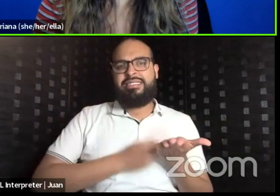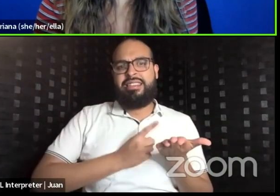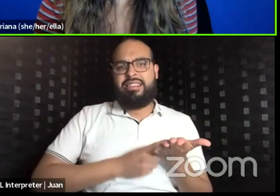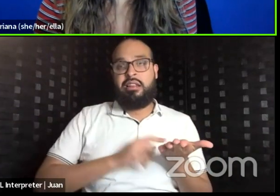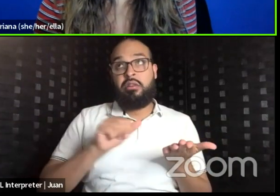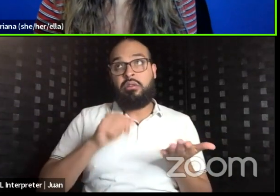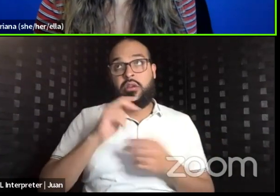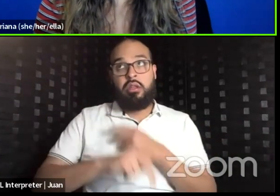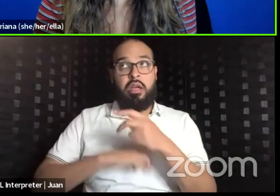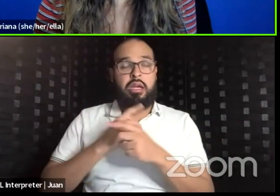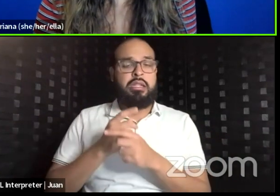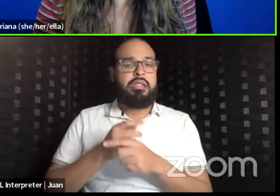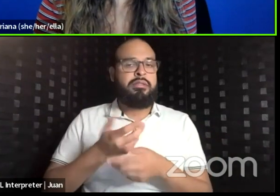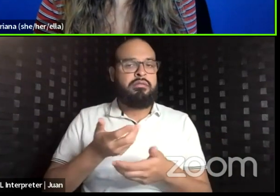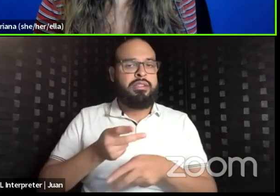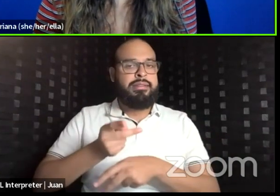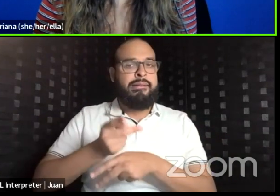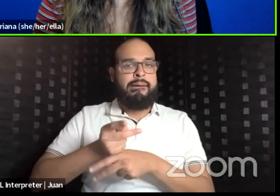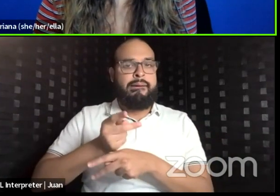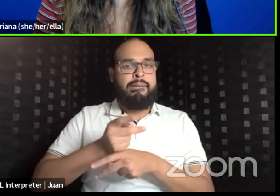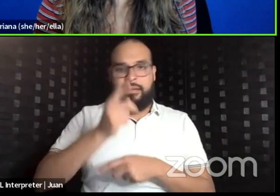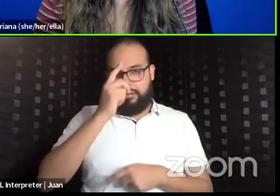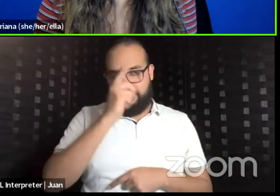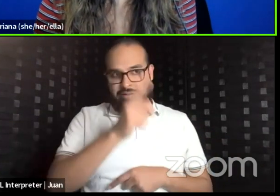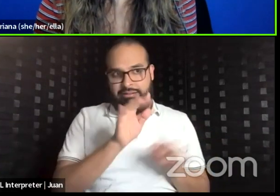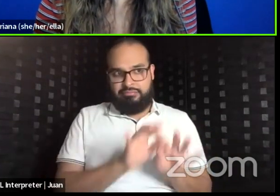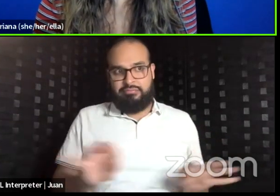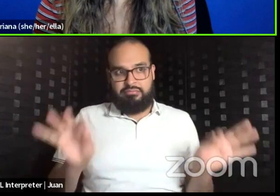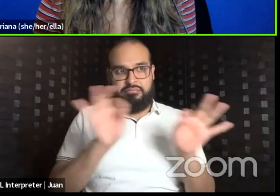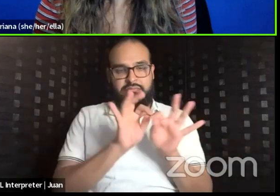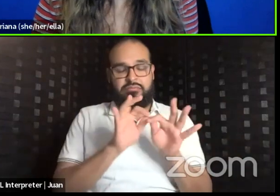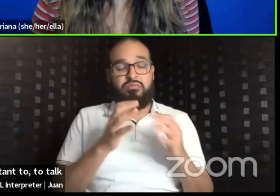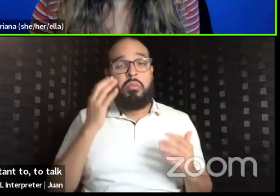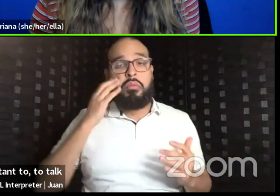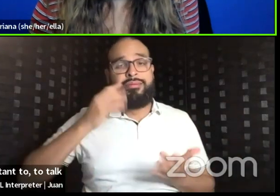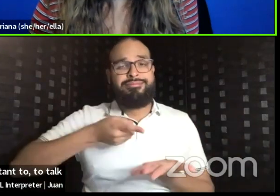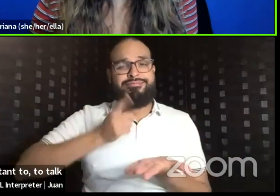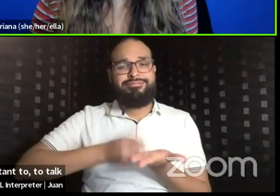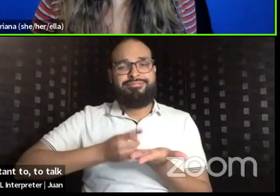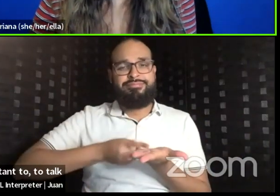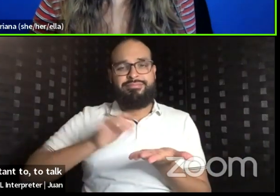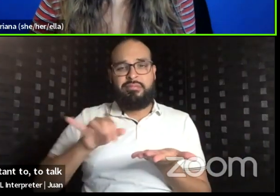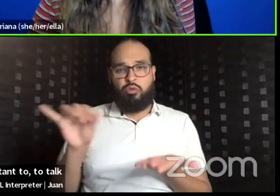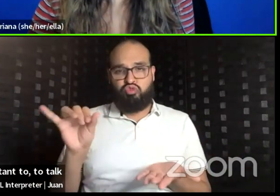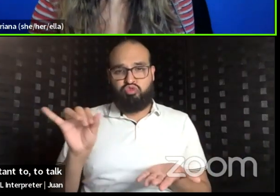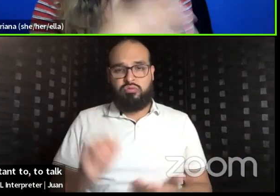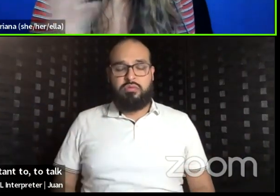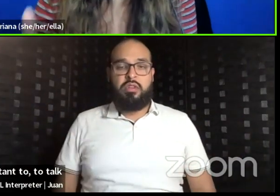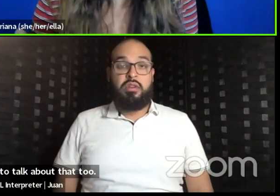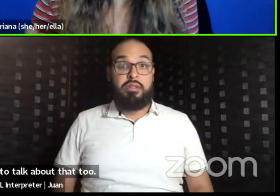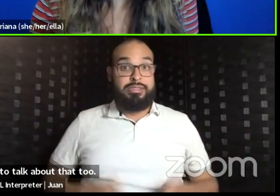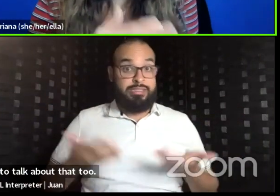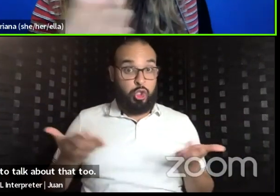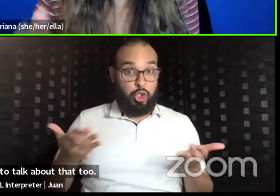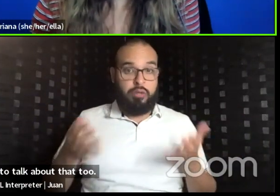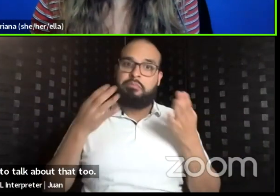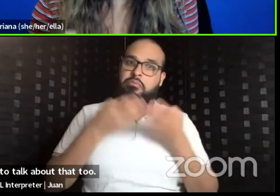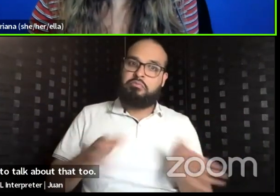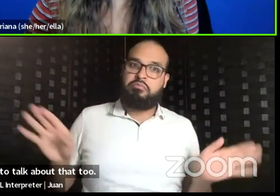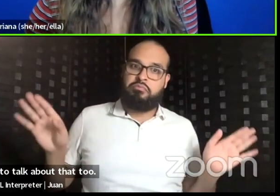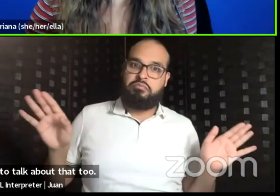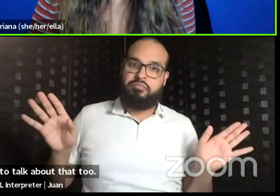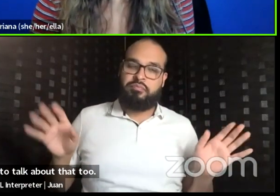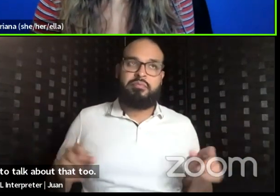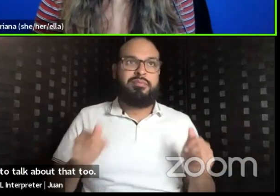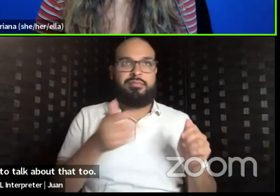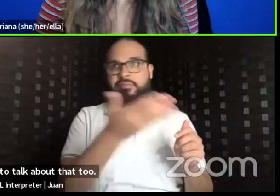And I think it's important to, to talk about that to hear publicly and openly.